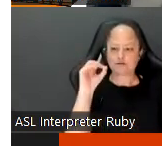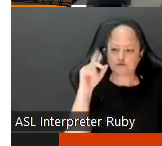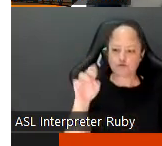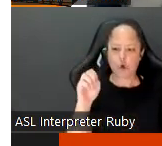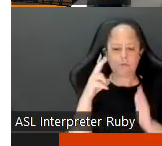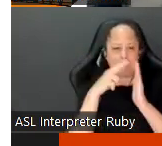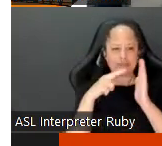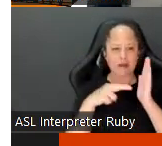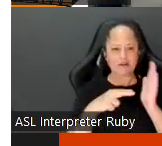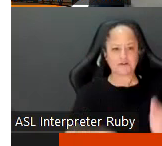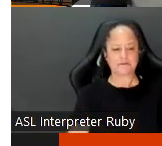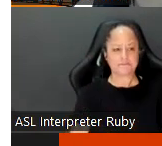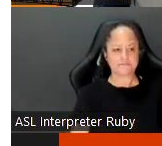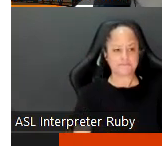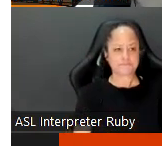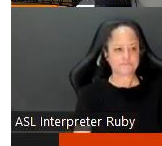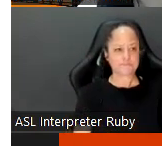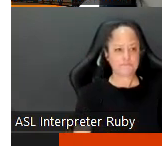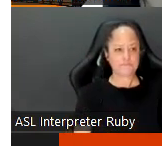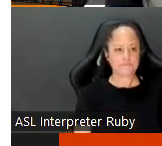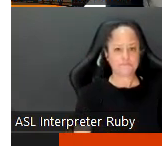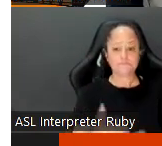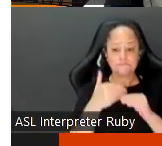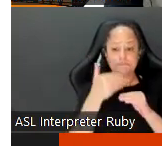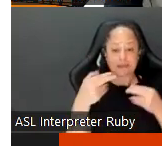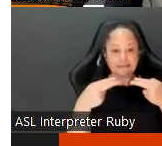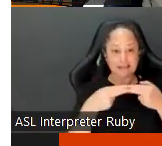um i think next slide